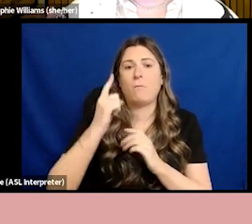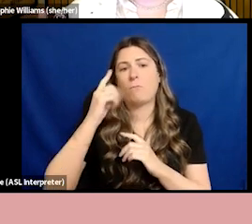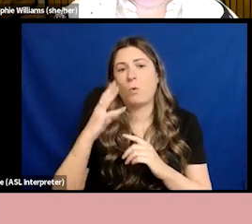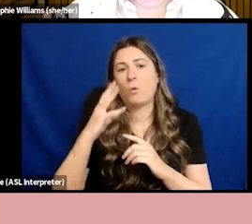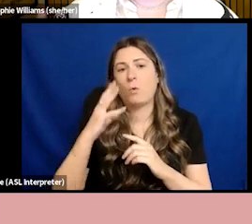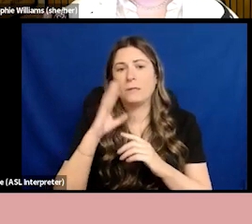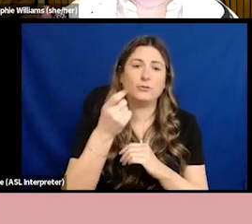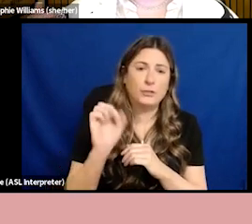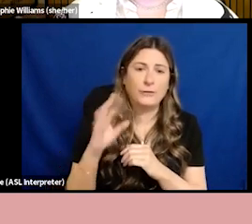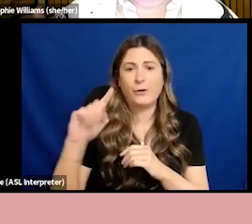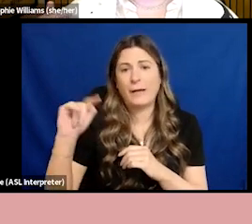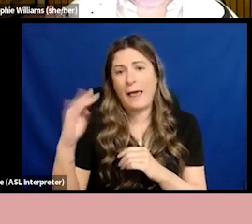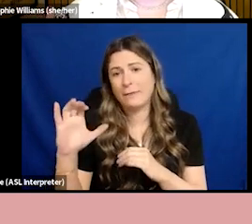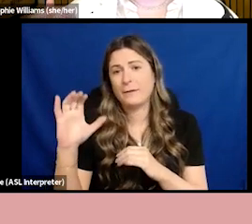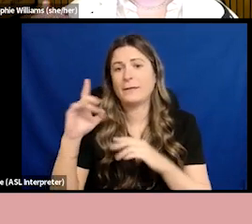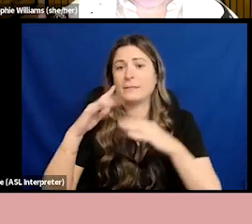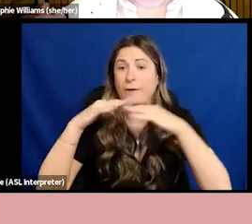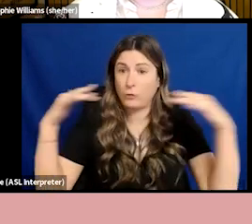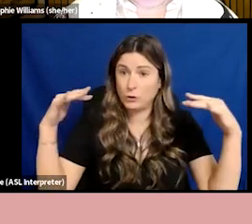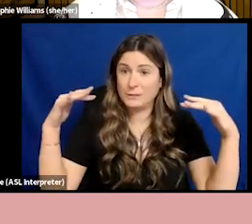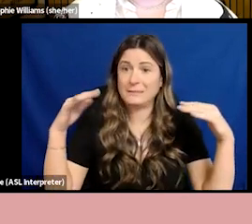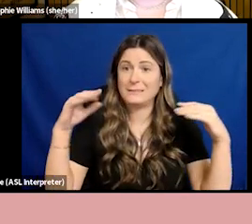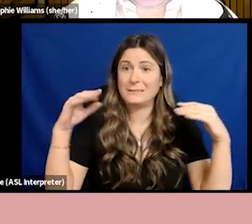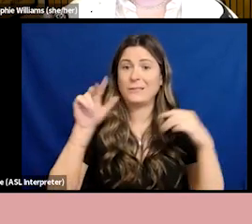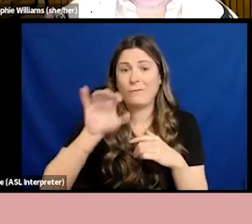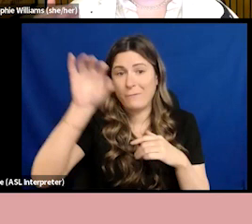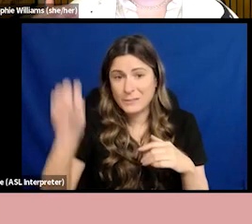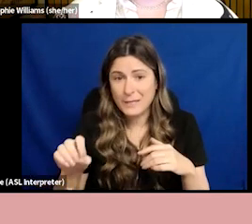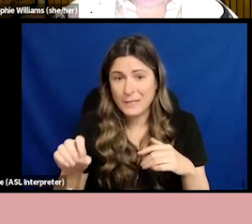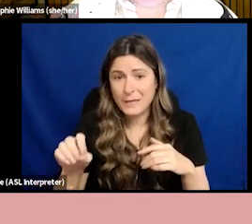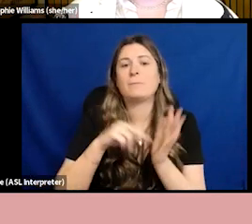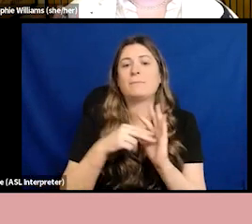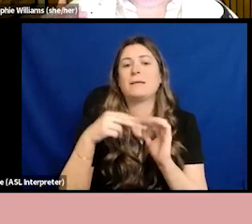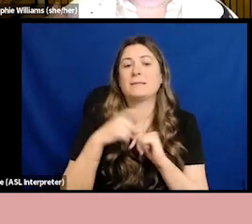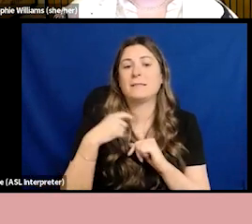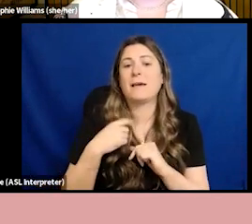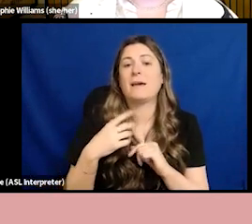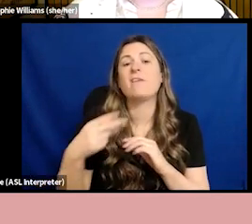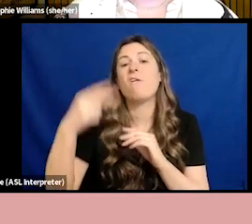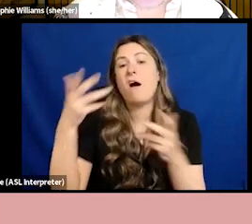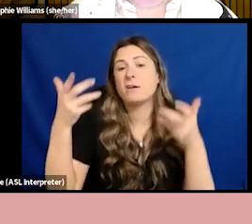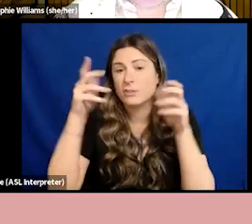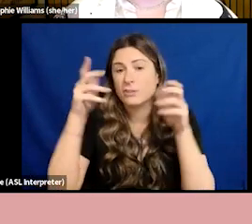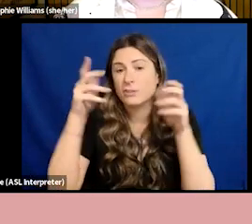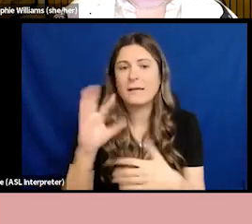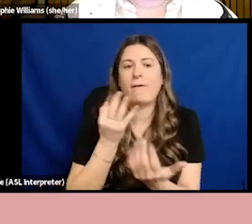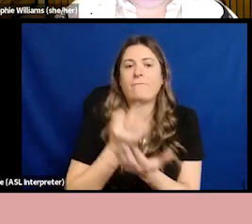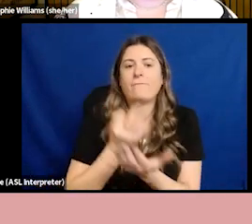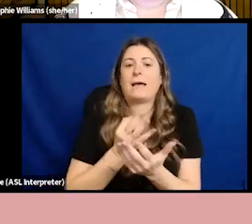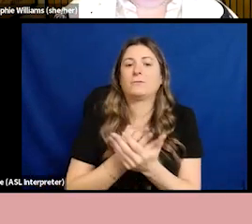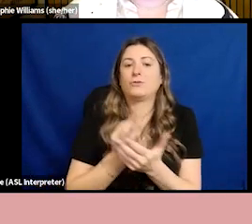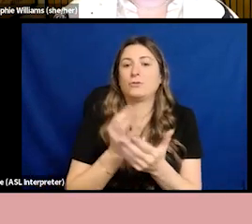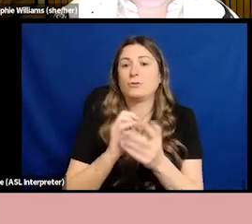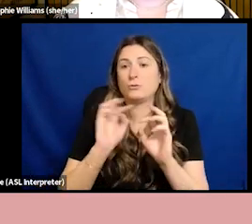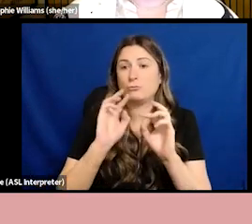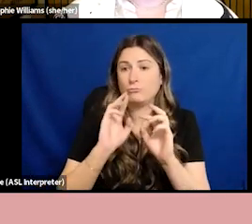returns above their respective national industry medians. And that's in comparison to those who are only in the top quartile for gender diversity,